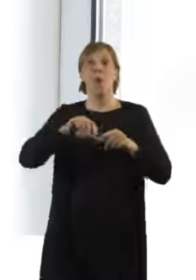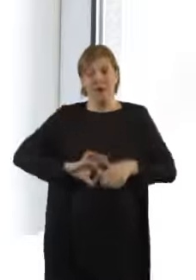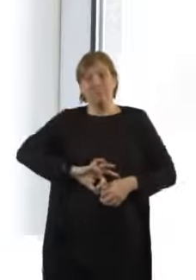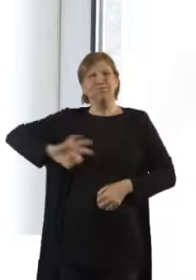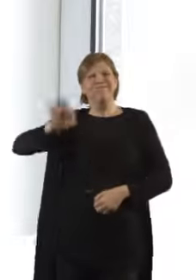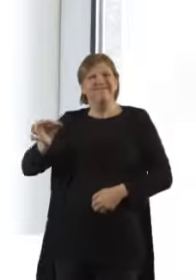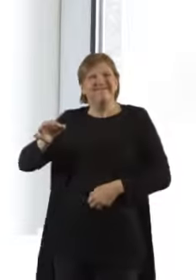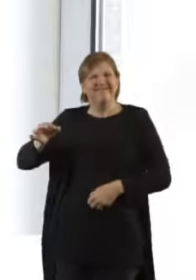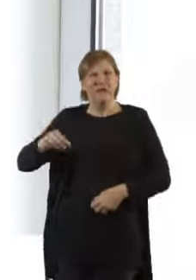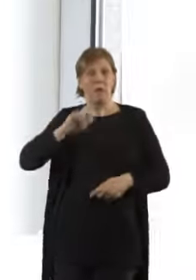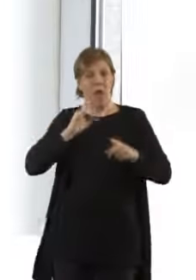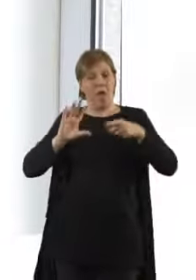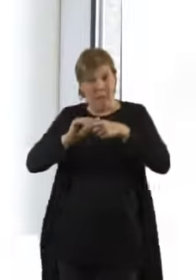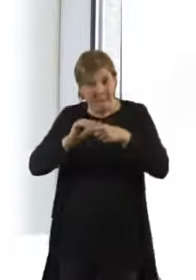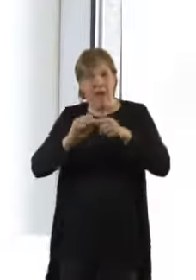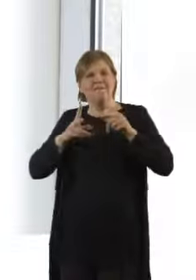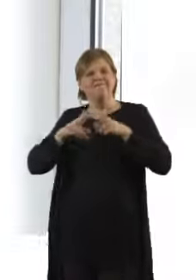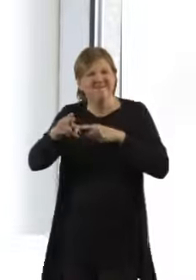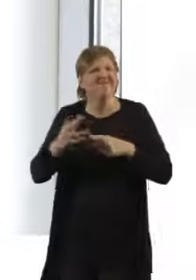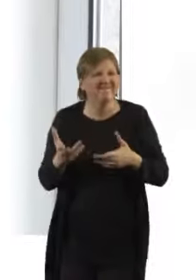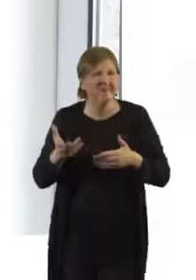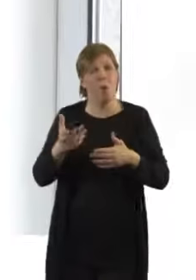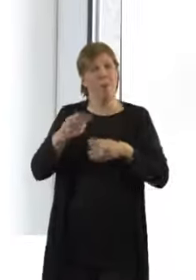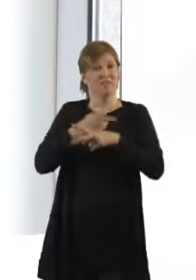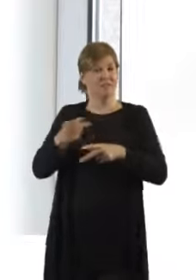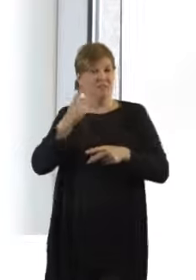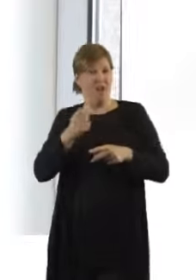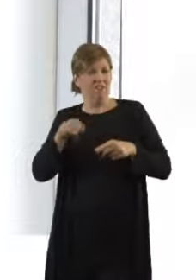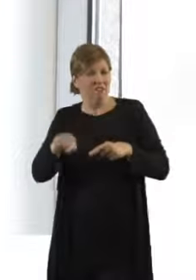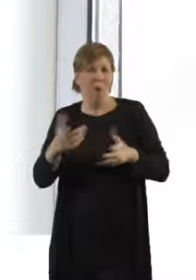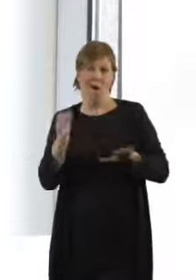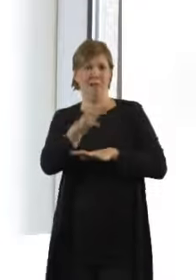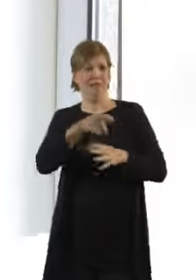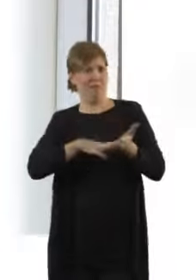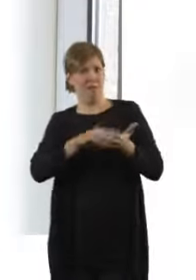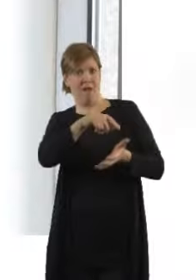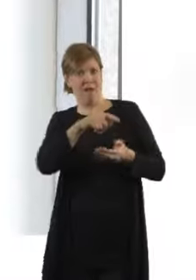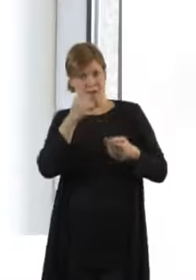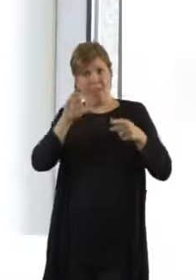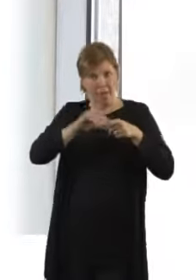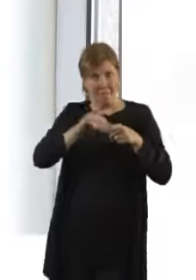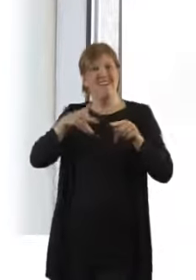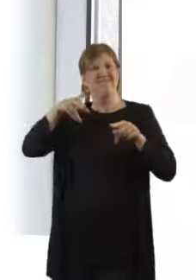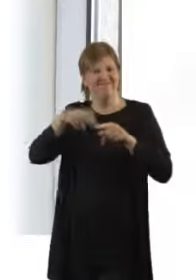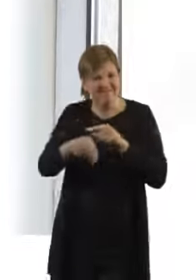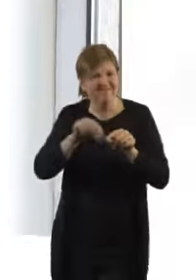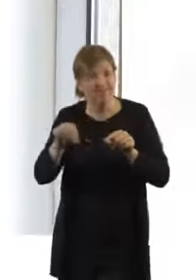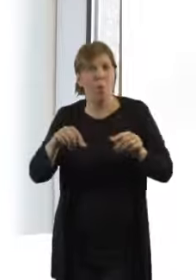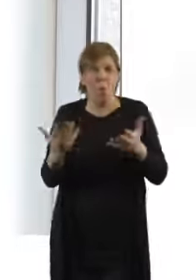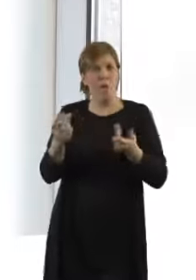that either the mum clamps and cut the cord, or her partner, or a birth partner.